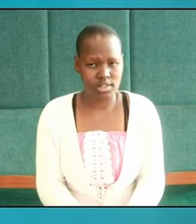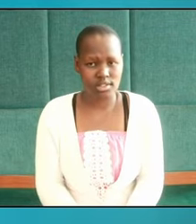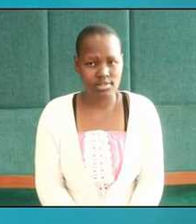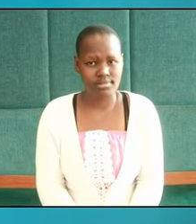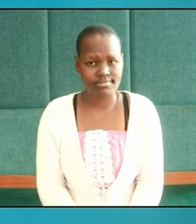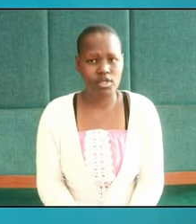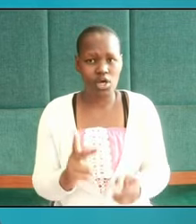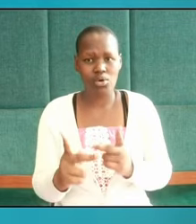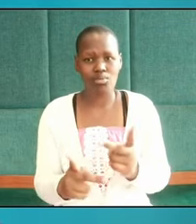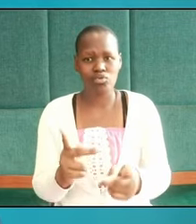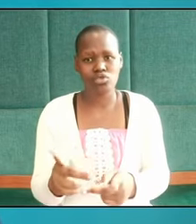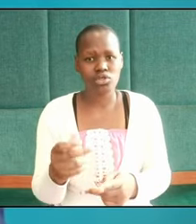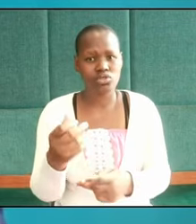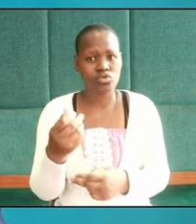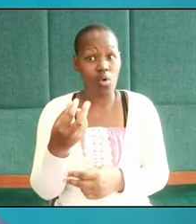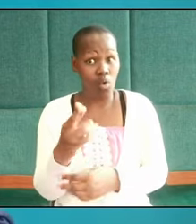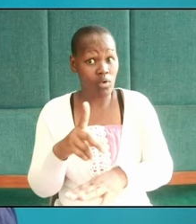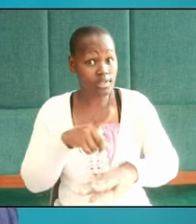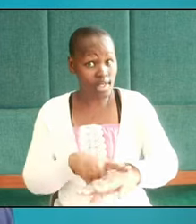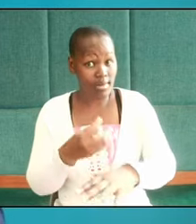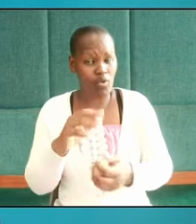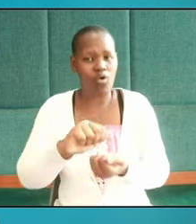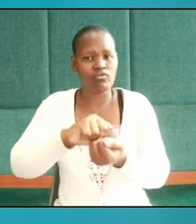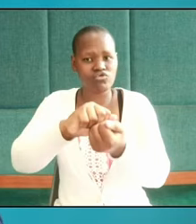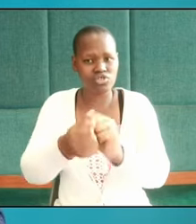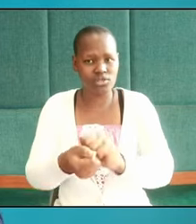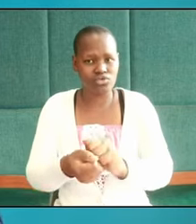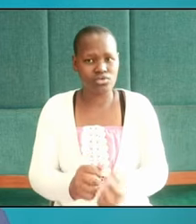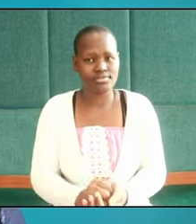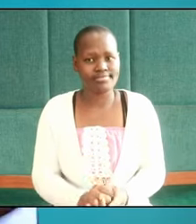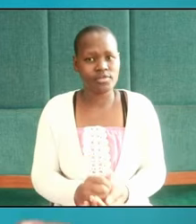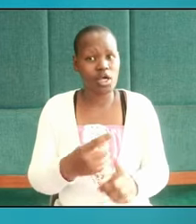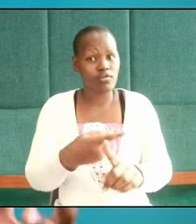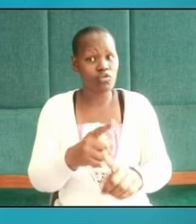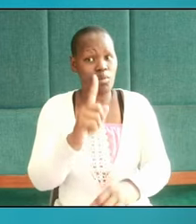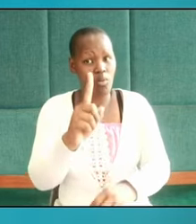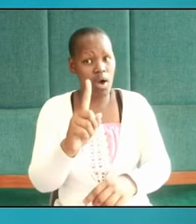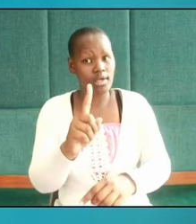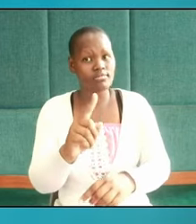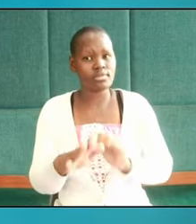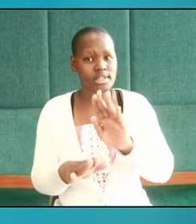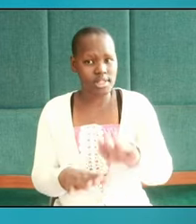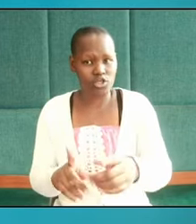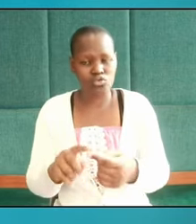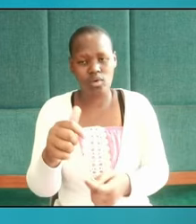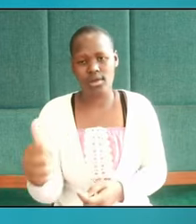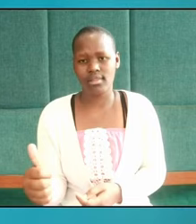a process or a period of changing from one state to another